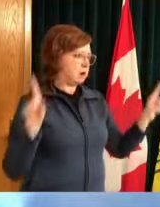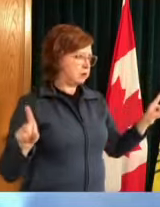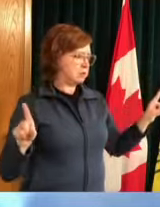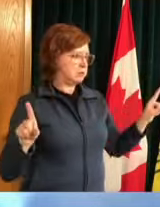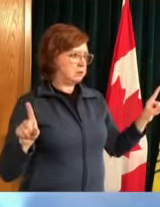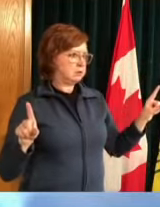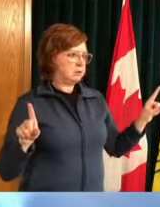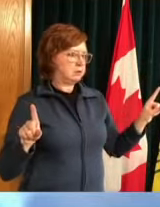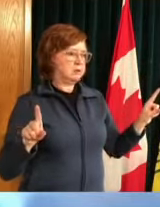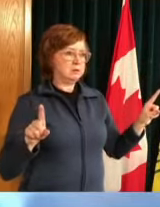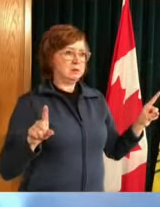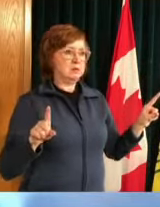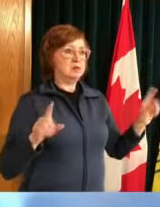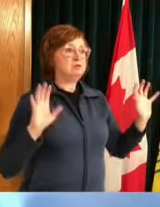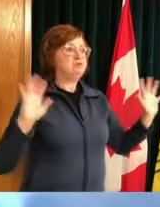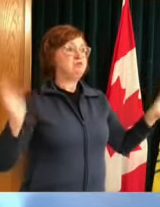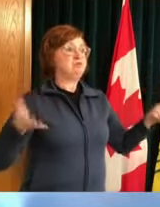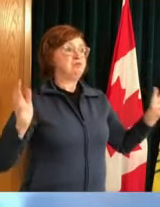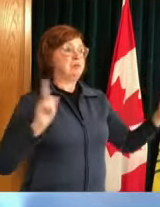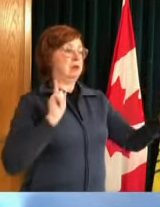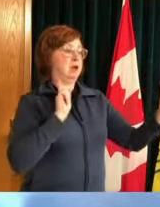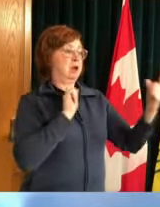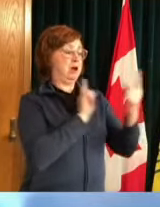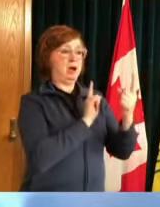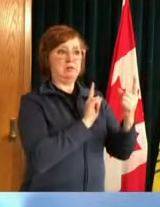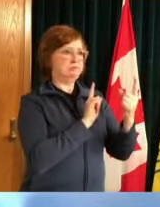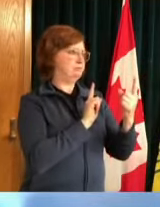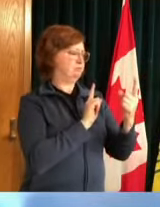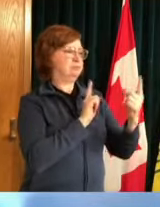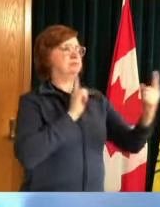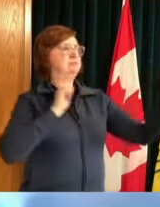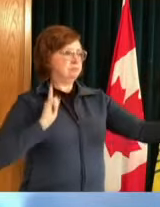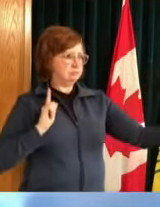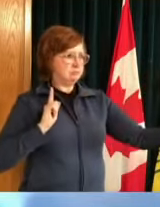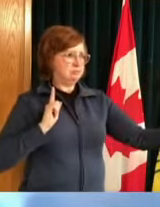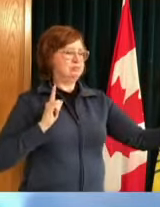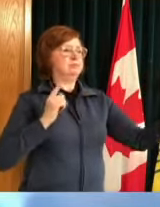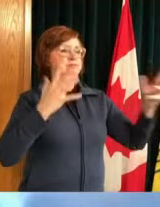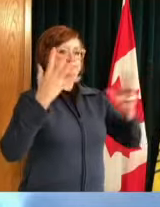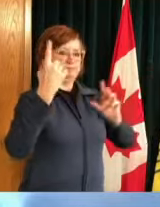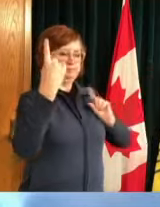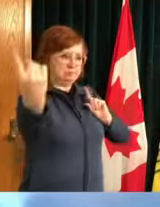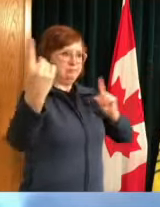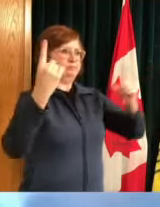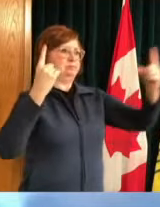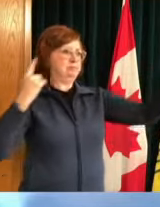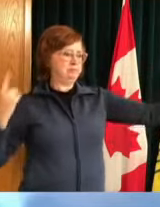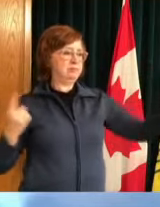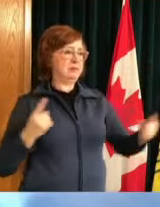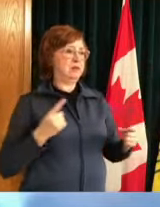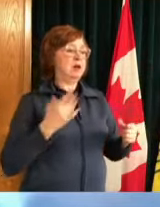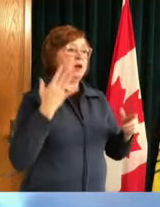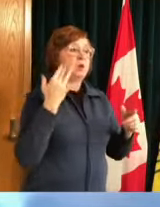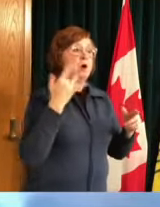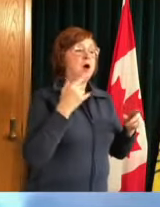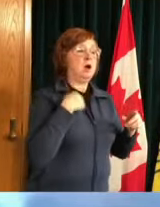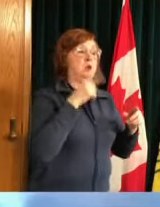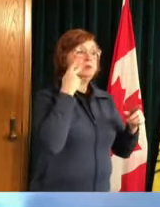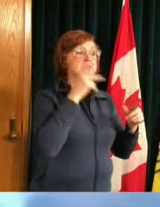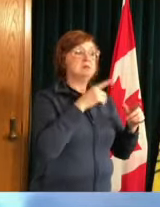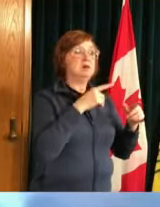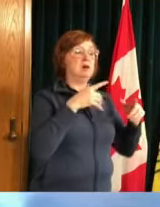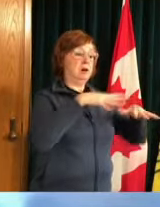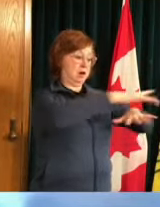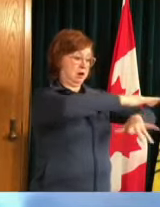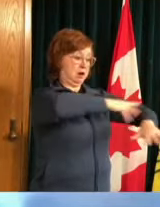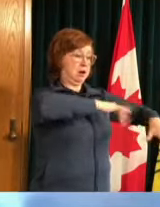we've seen some transmission events where people are outdoors but we're maybe meeting over food or passing other items back and forth without maintaining that two